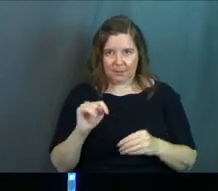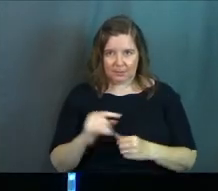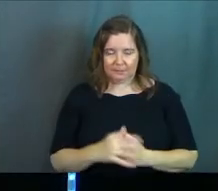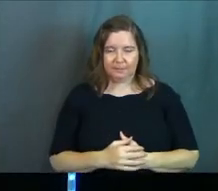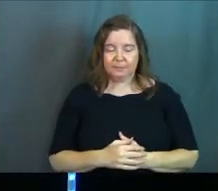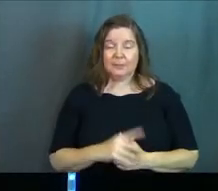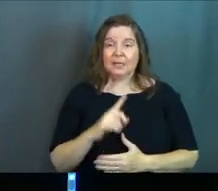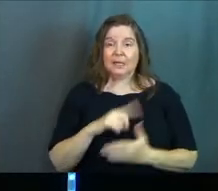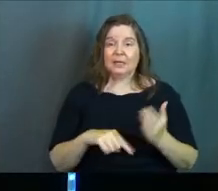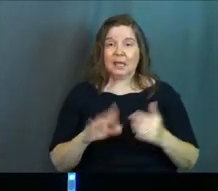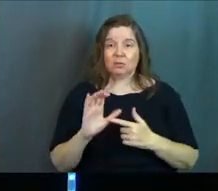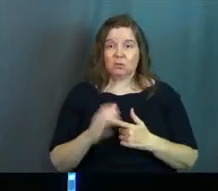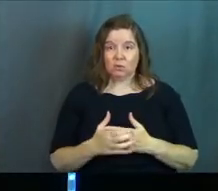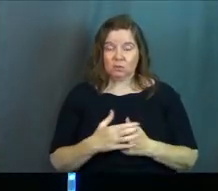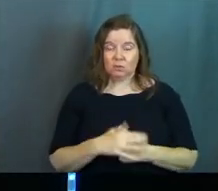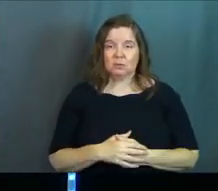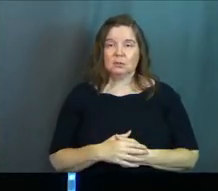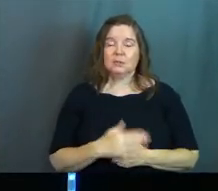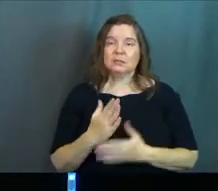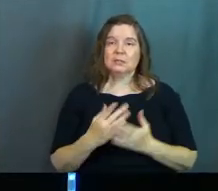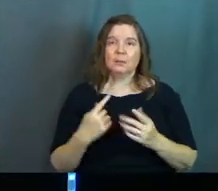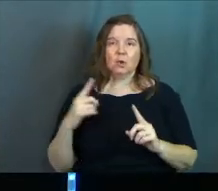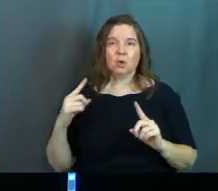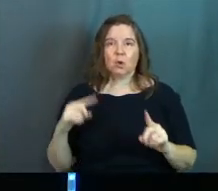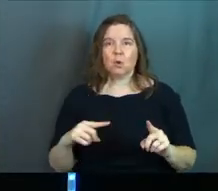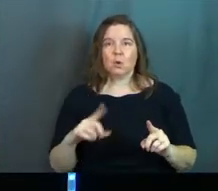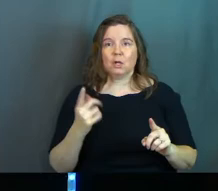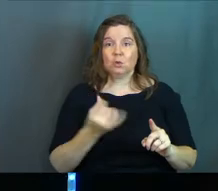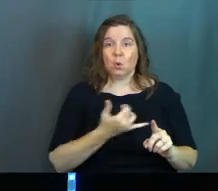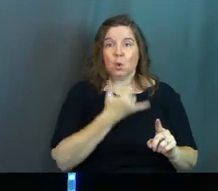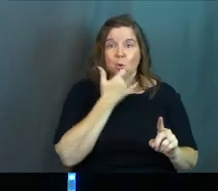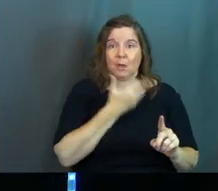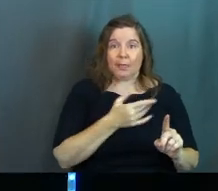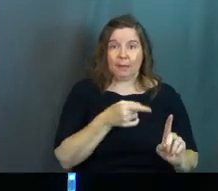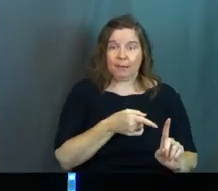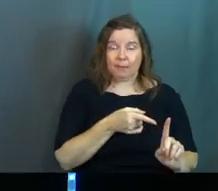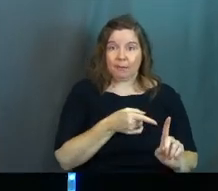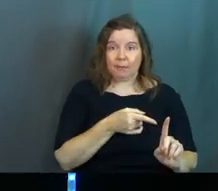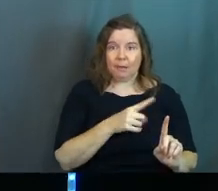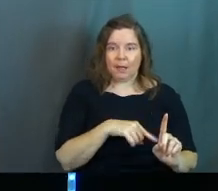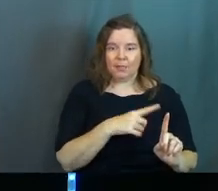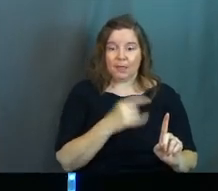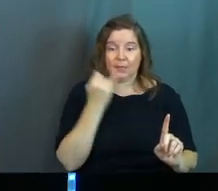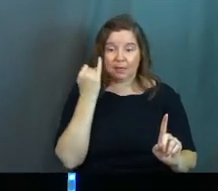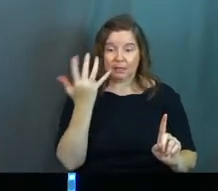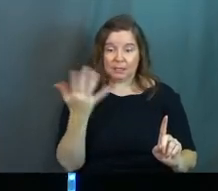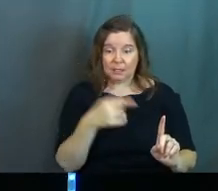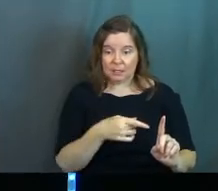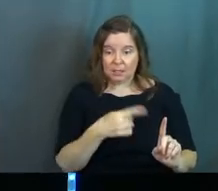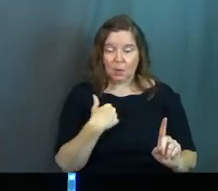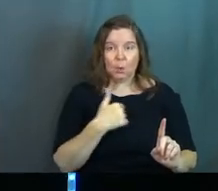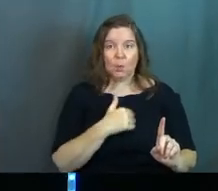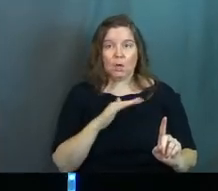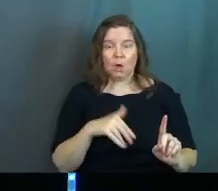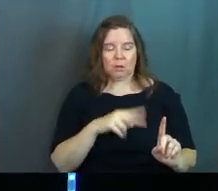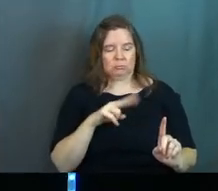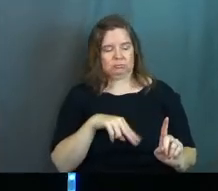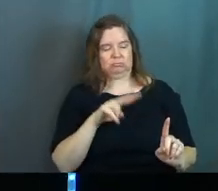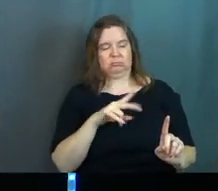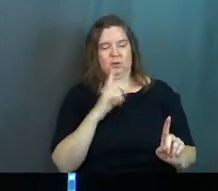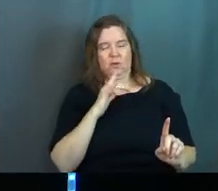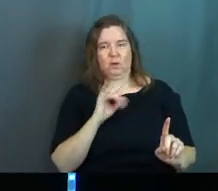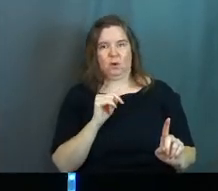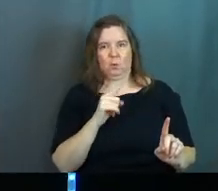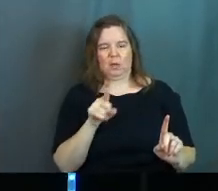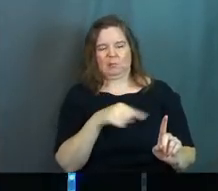it. In cancel culture, somebody goes and they do a wrong thing. And then the idea is that we all judge them